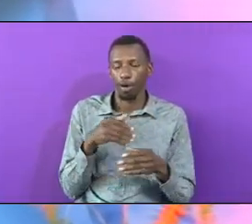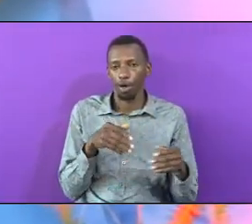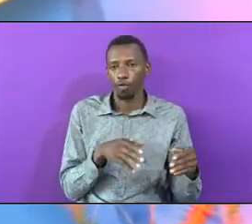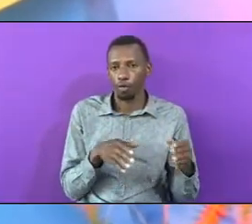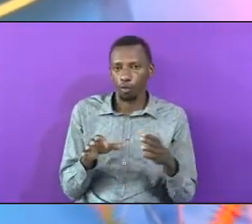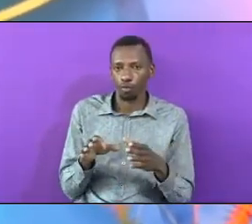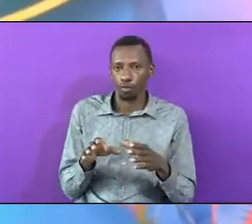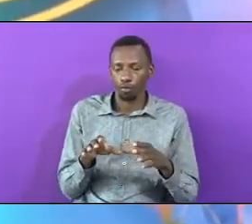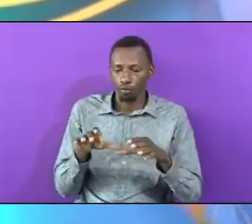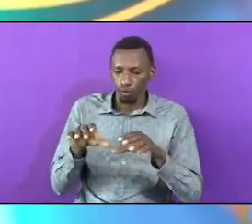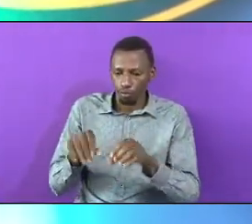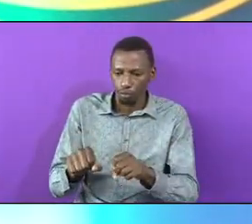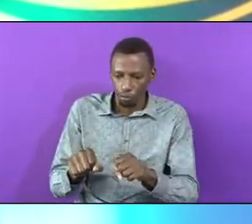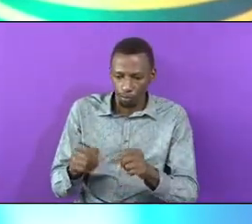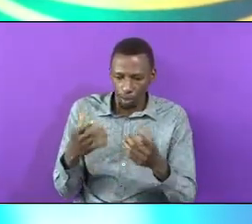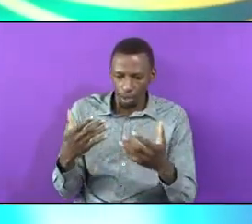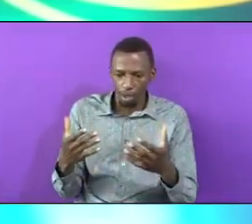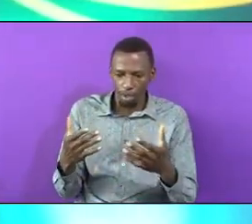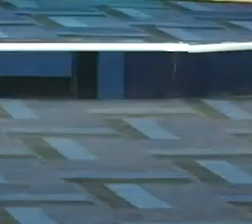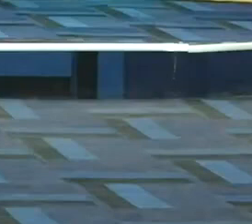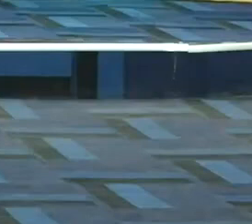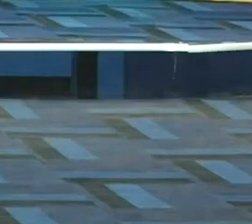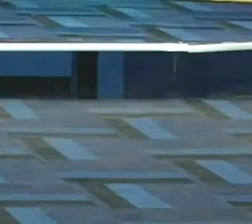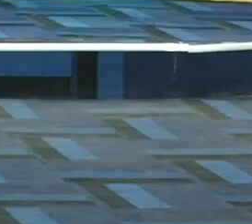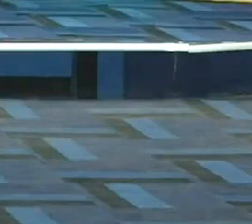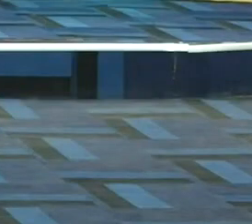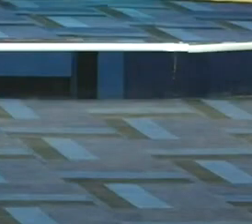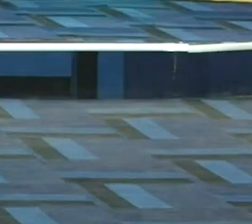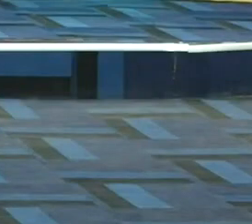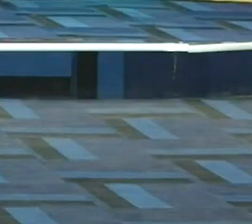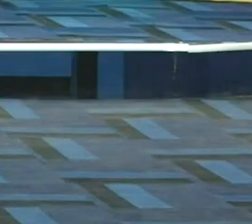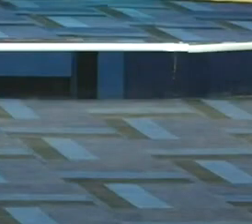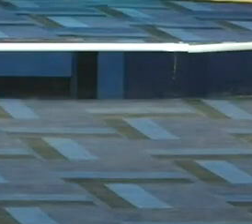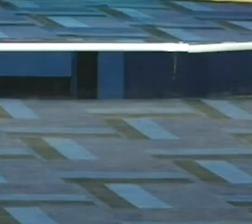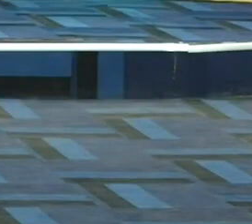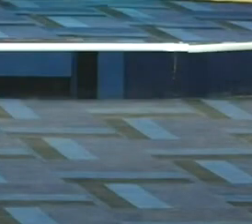Of The Almighty And Walk With Him But He Asked For Clothes And Food